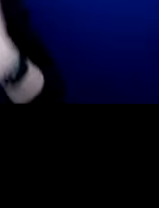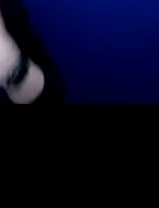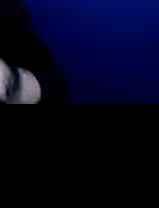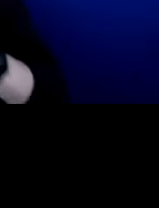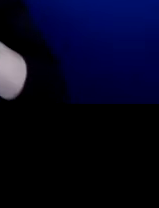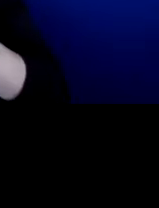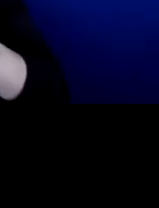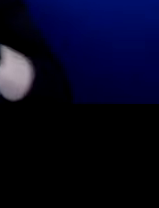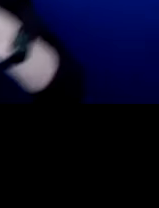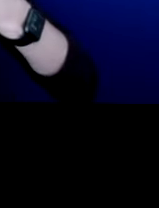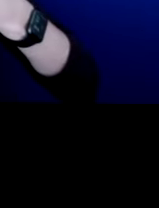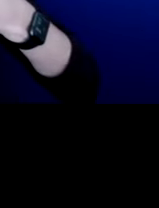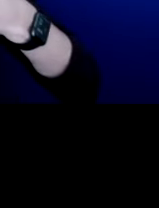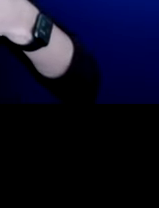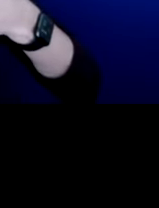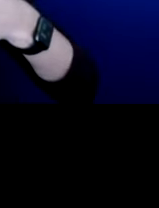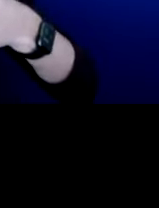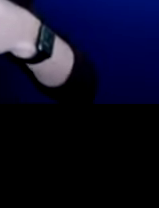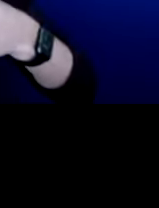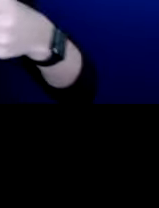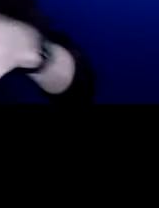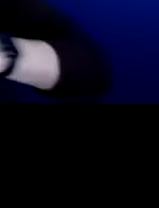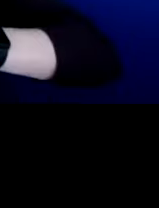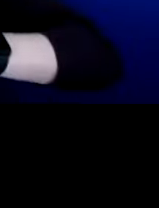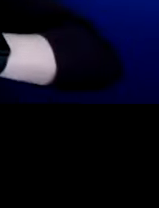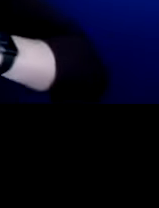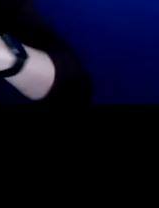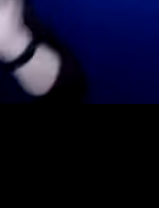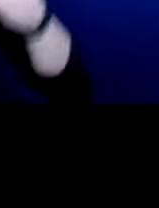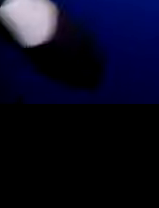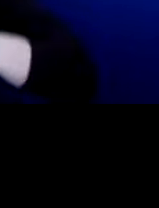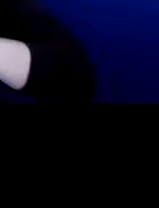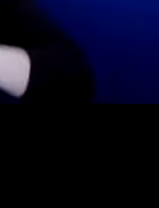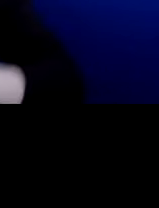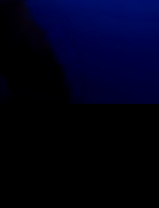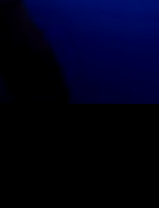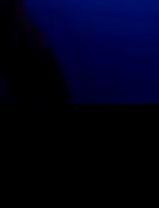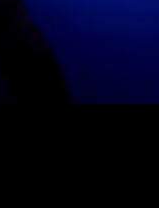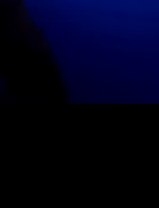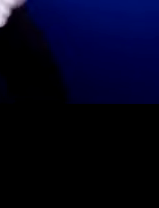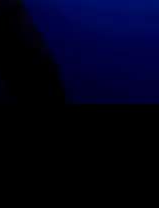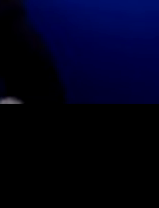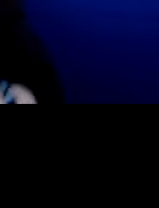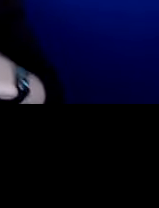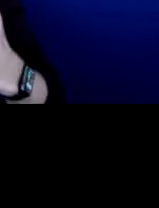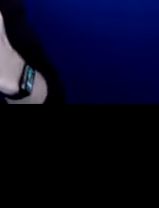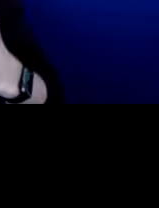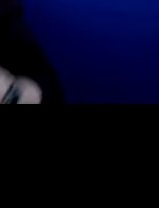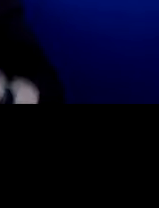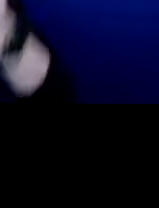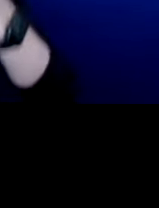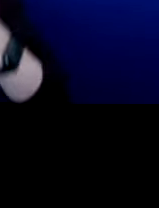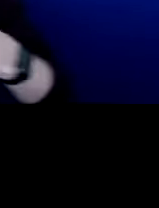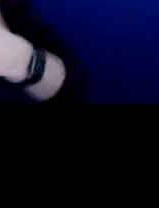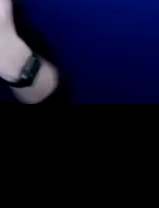timing and how confusing it is. And it starts from basic things like that. So thank you for highlighting that. Please, if you have any questions,